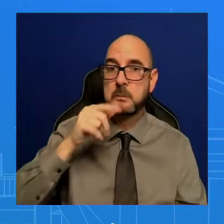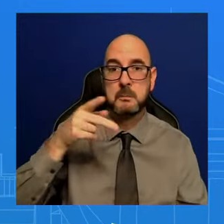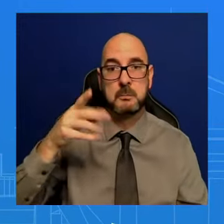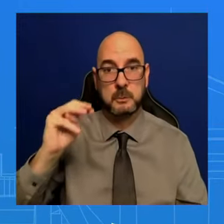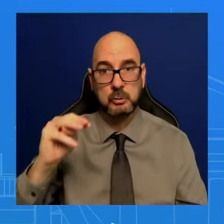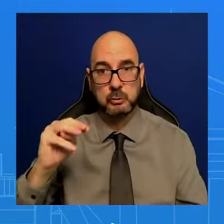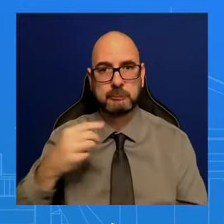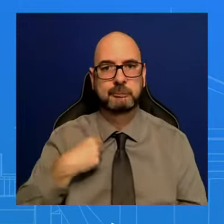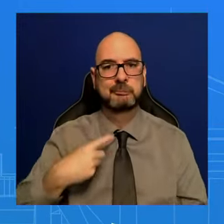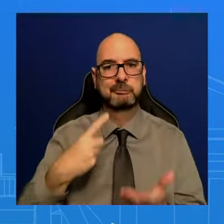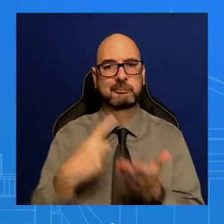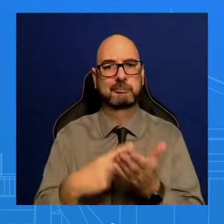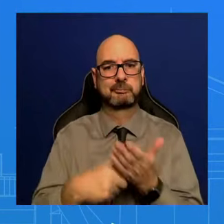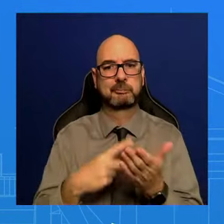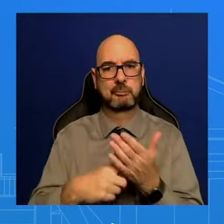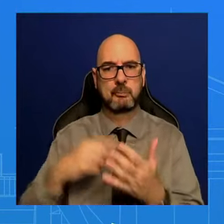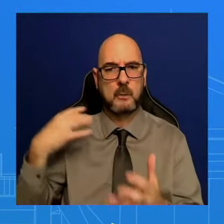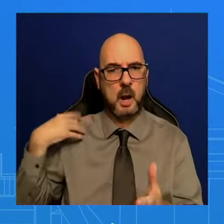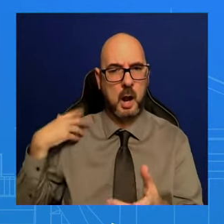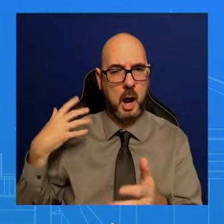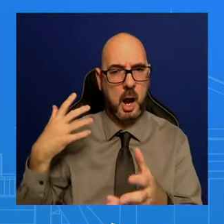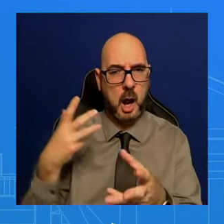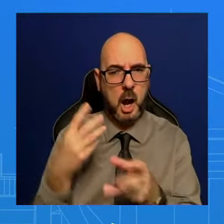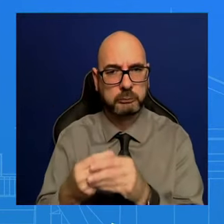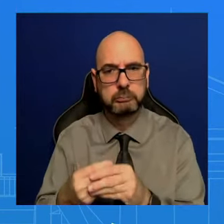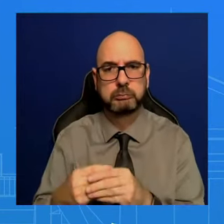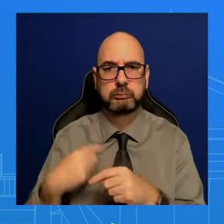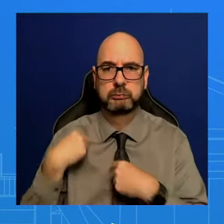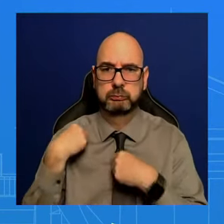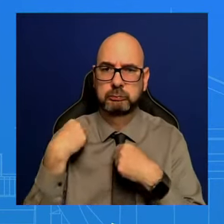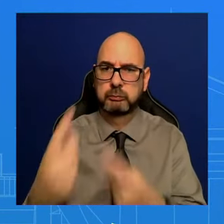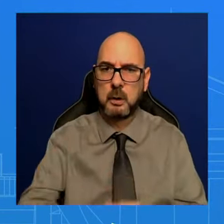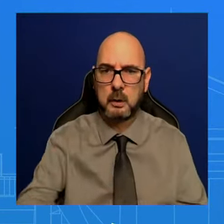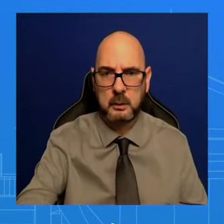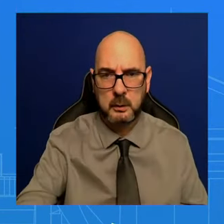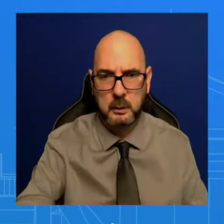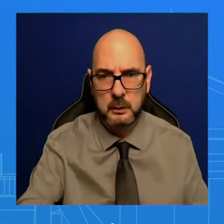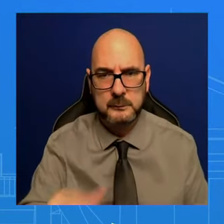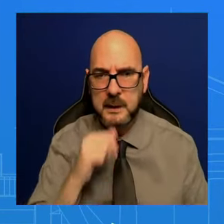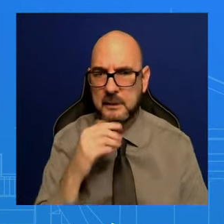some time now. So, that is not new, and we certainly are not pushing him to resign.